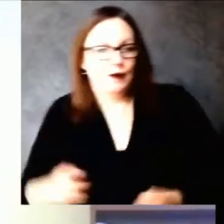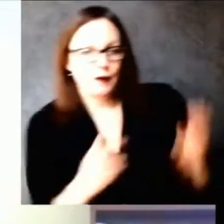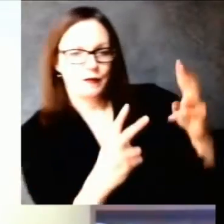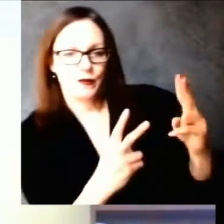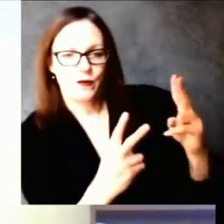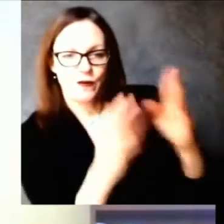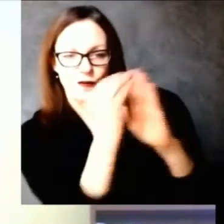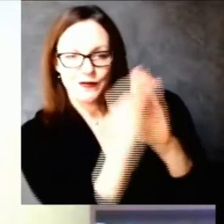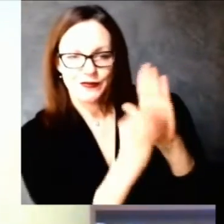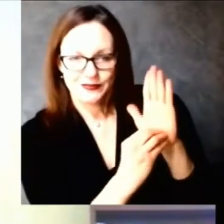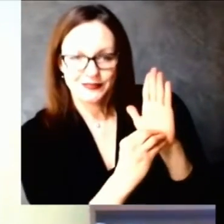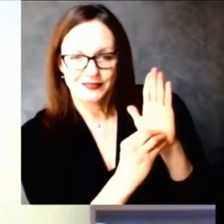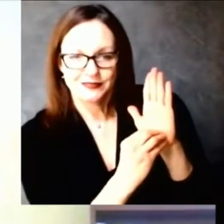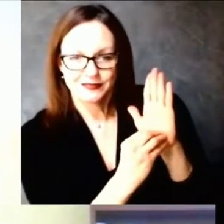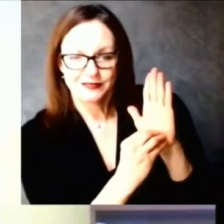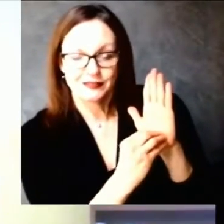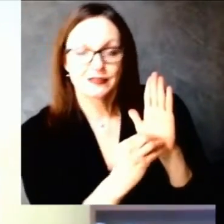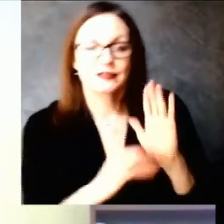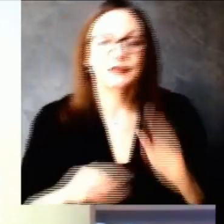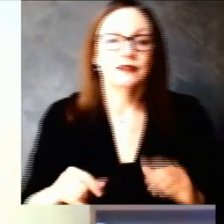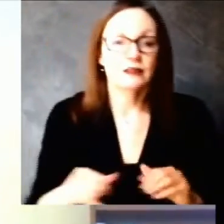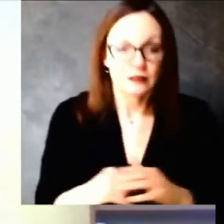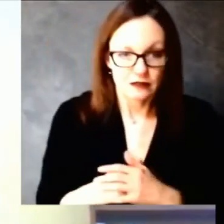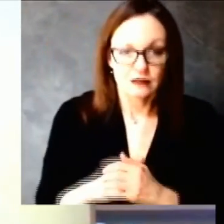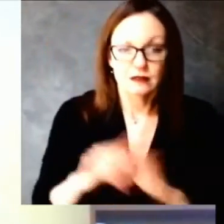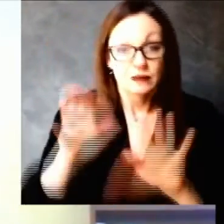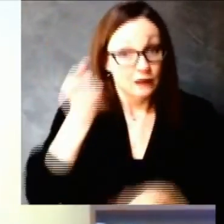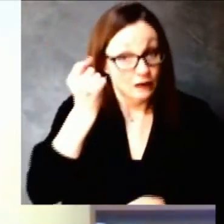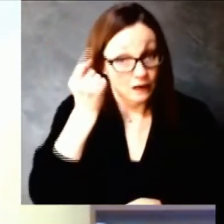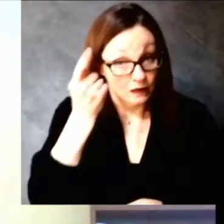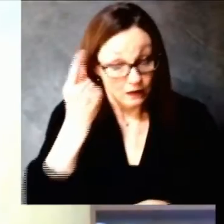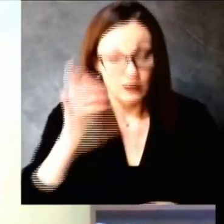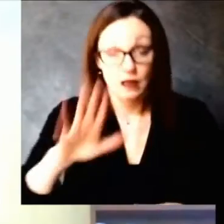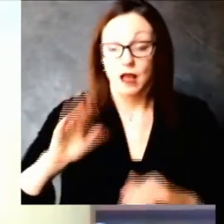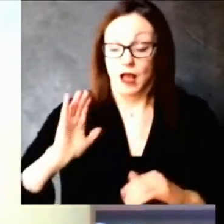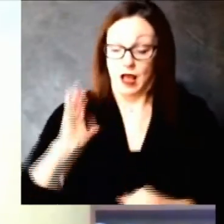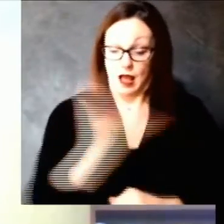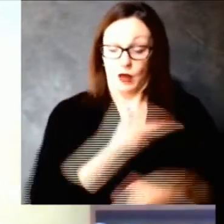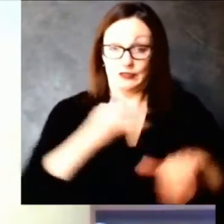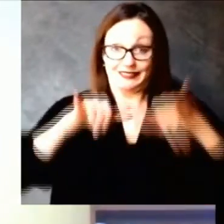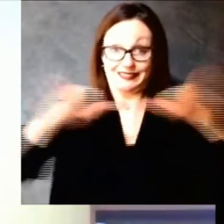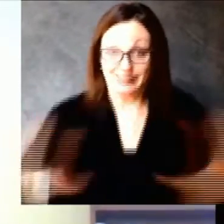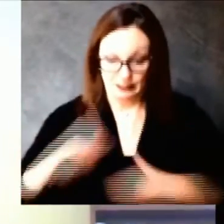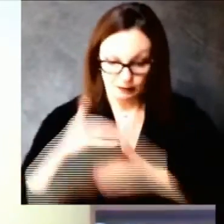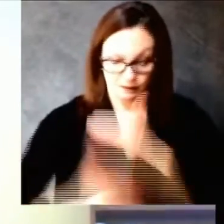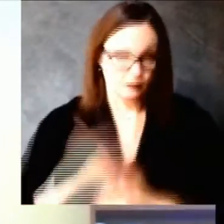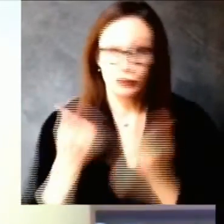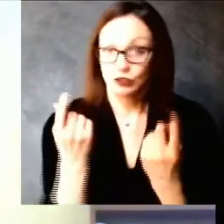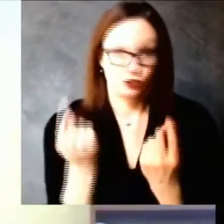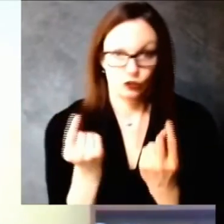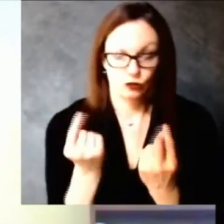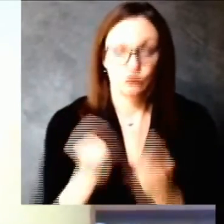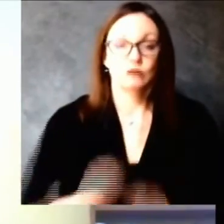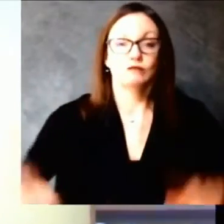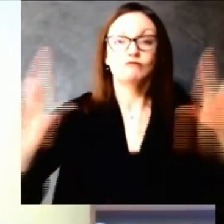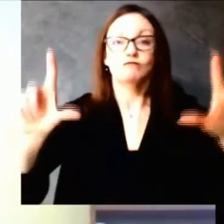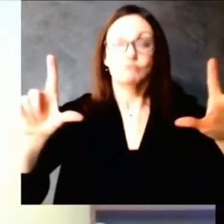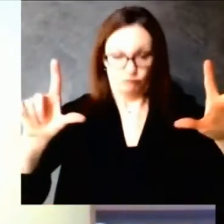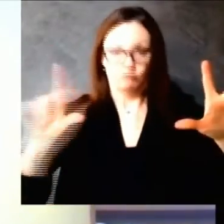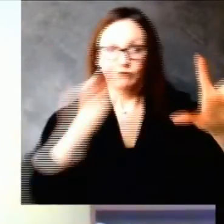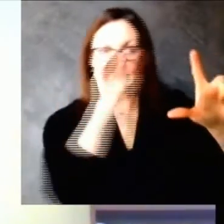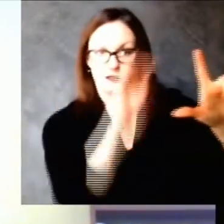next morning and those are vaccines based on date